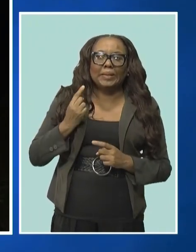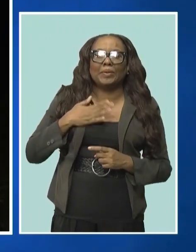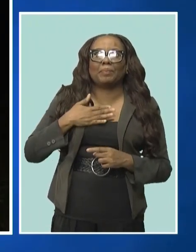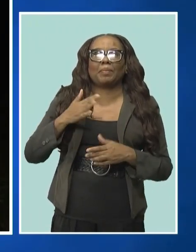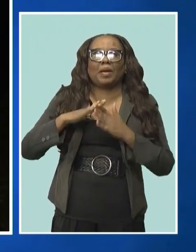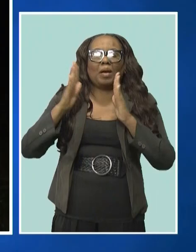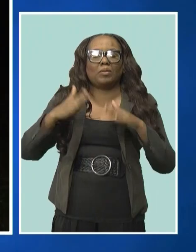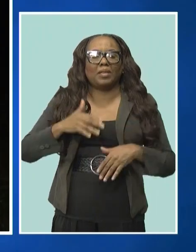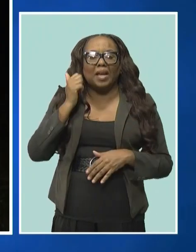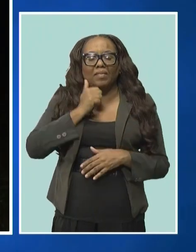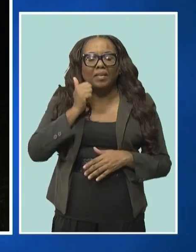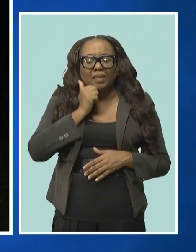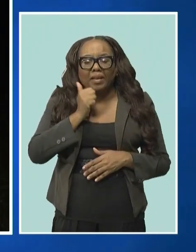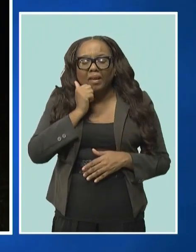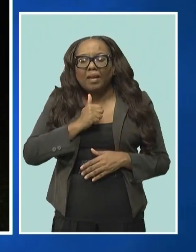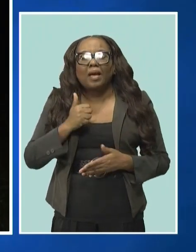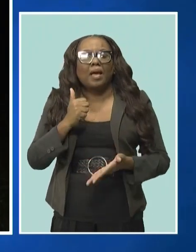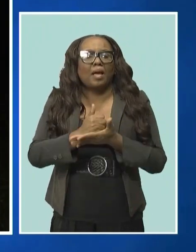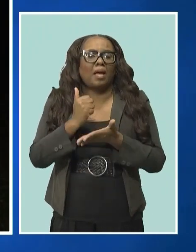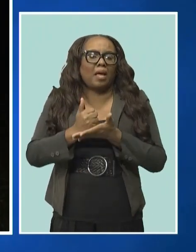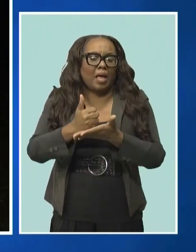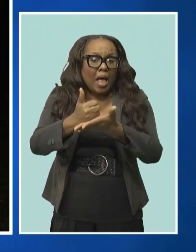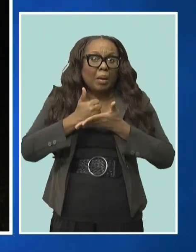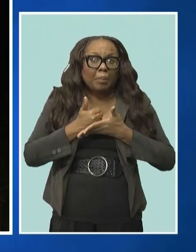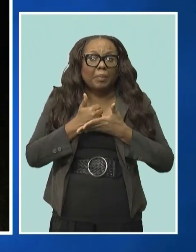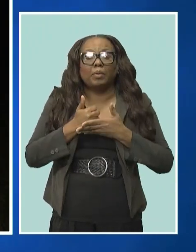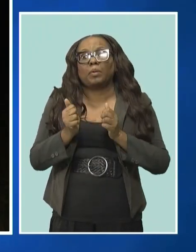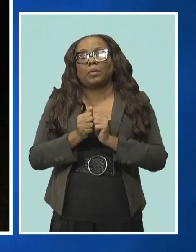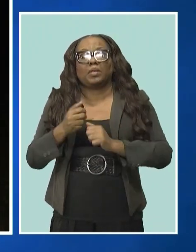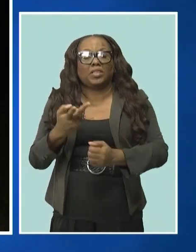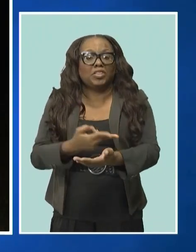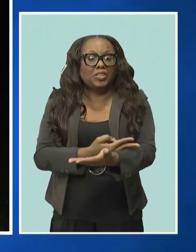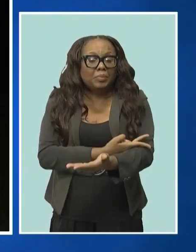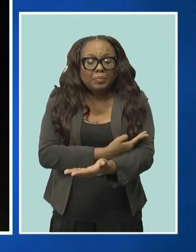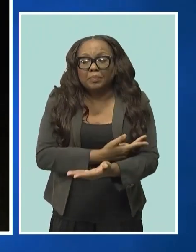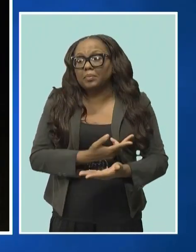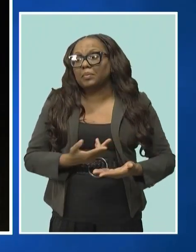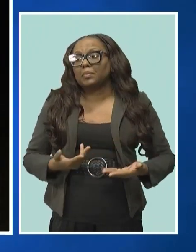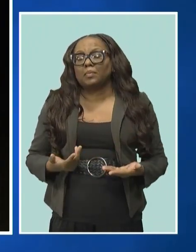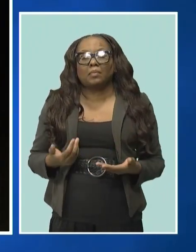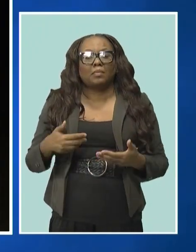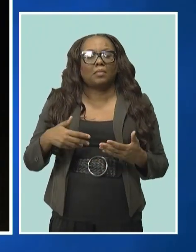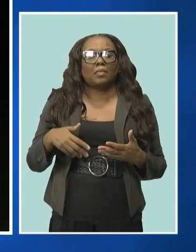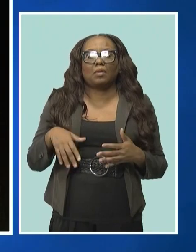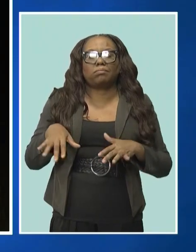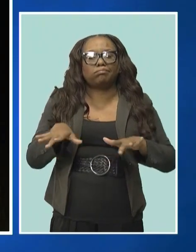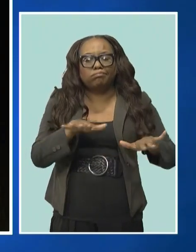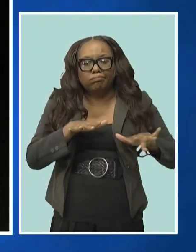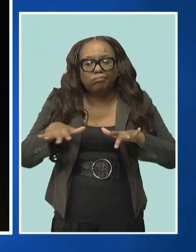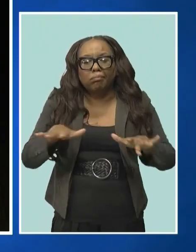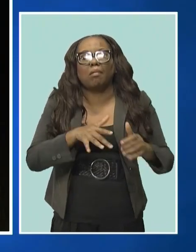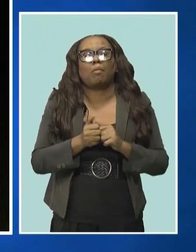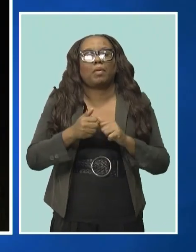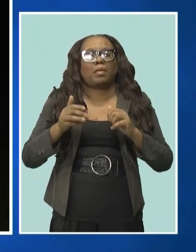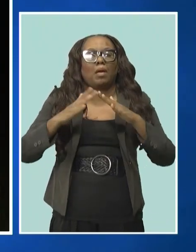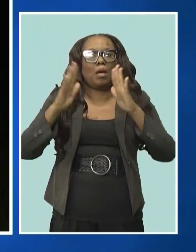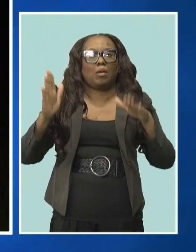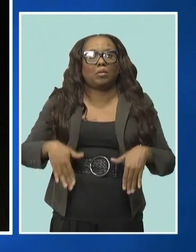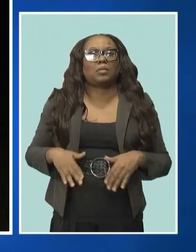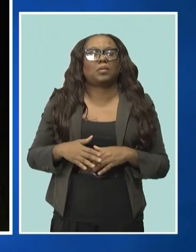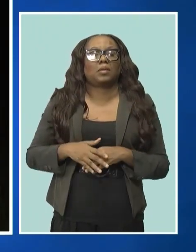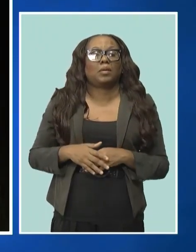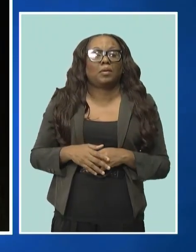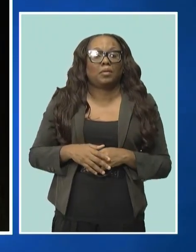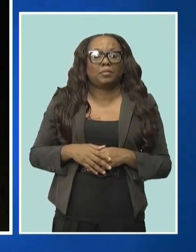me with the sheep. He would help me do any other thing that I have to do around the home. And he had just left my home